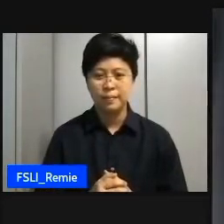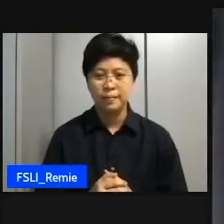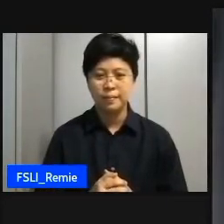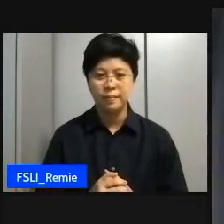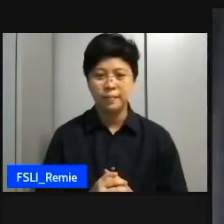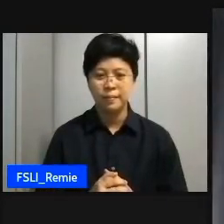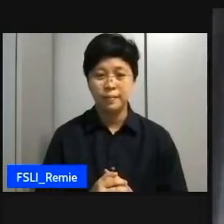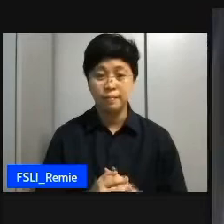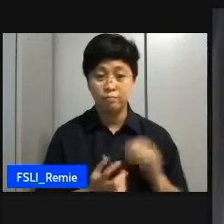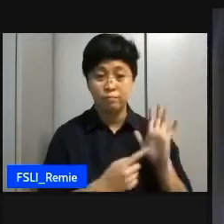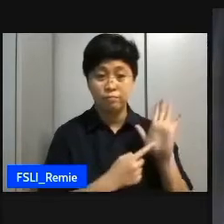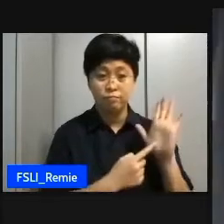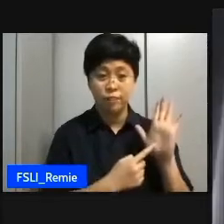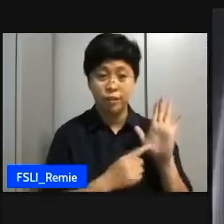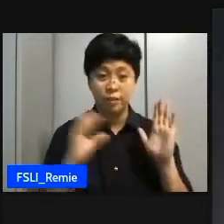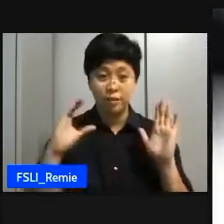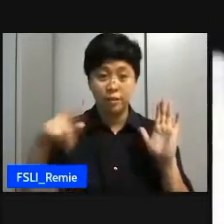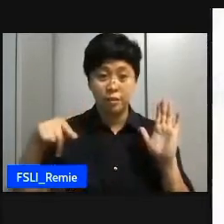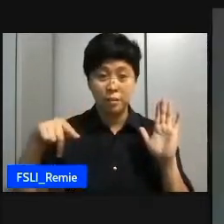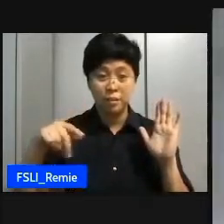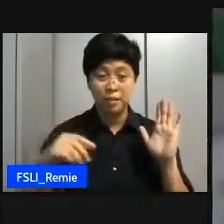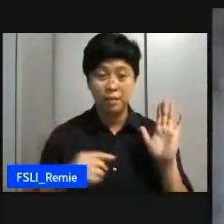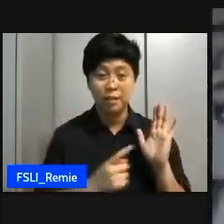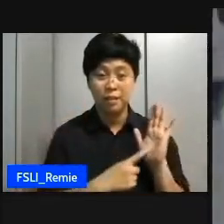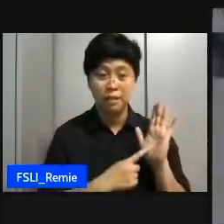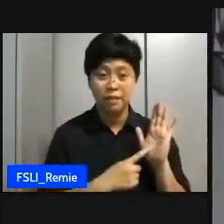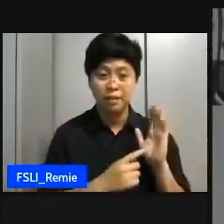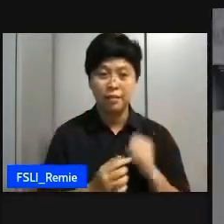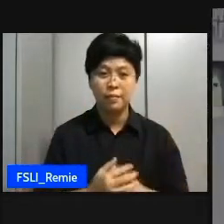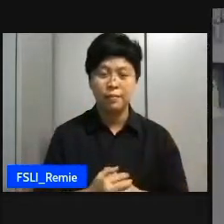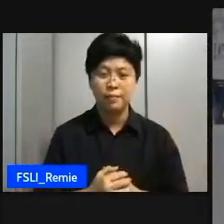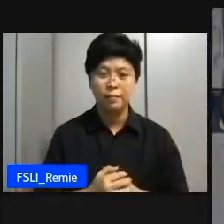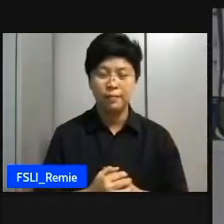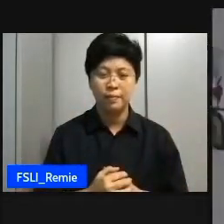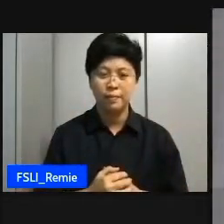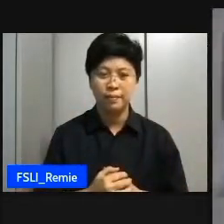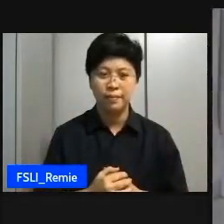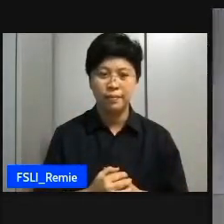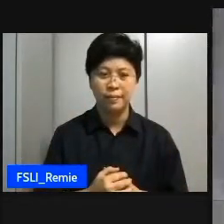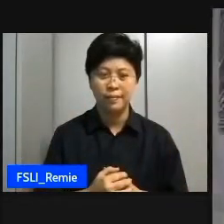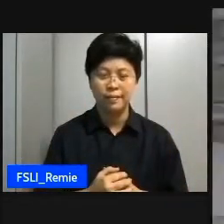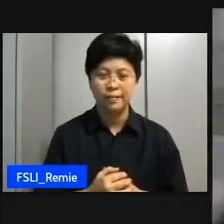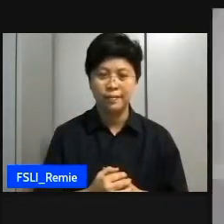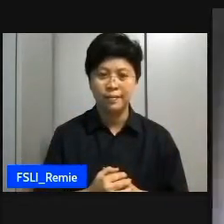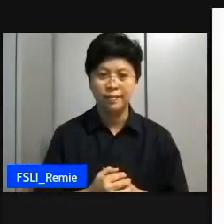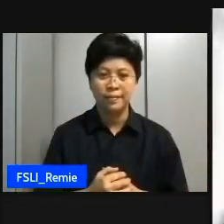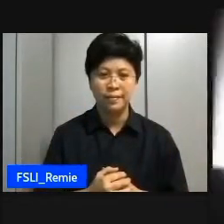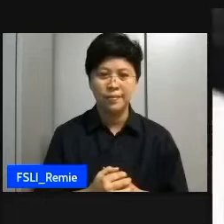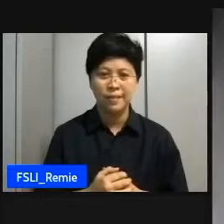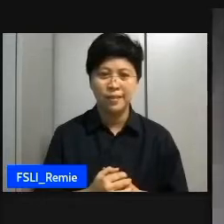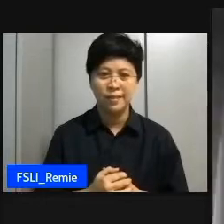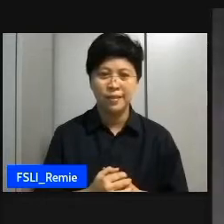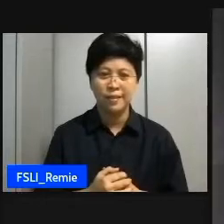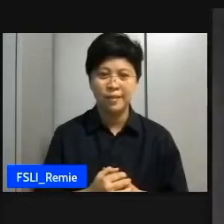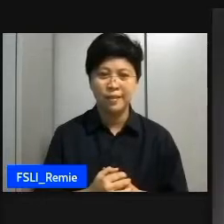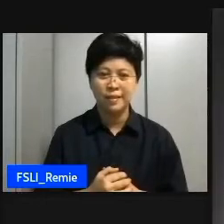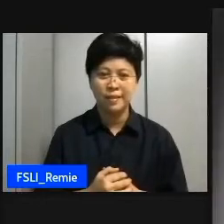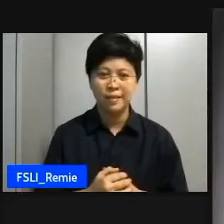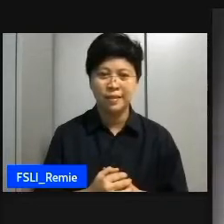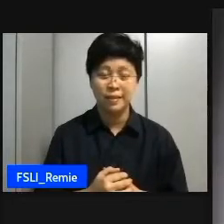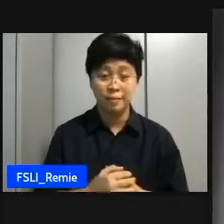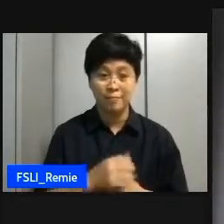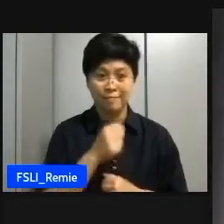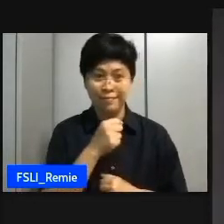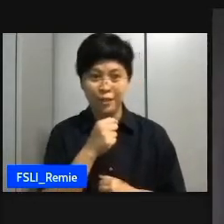man he just wants everybody to show what his fun is like a unique hideous just answer to show you every